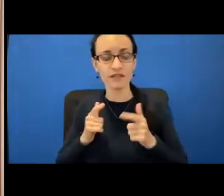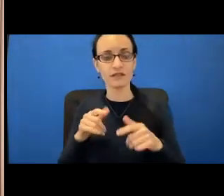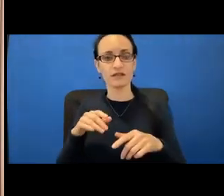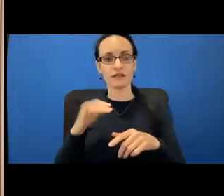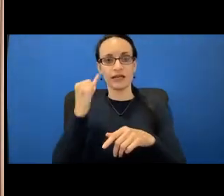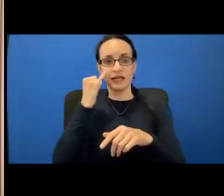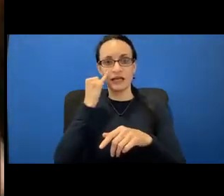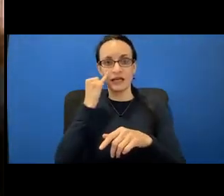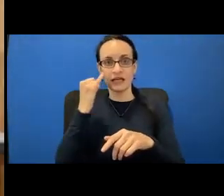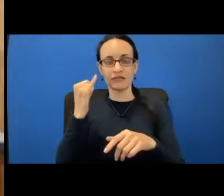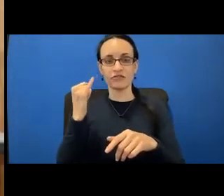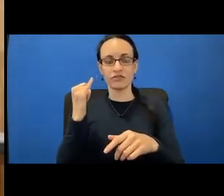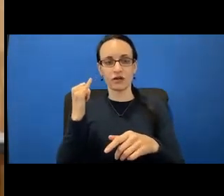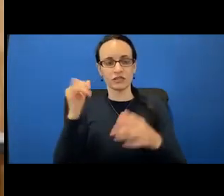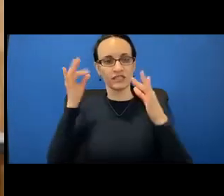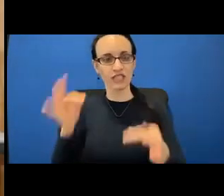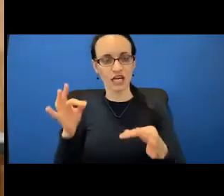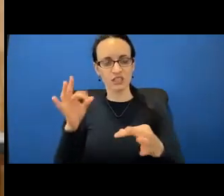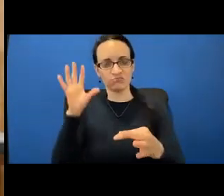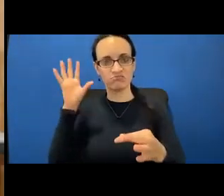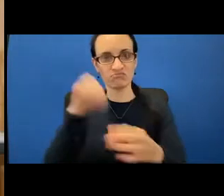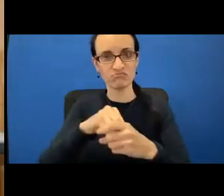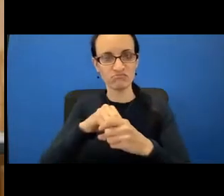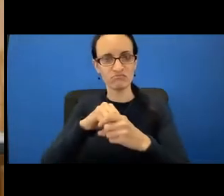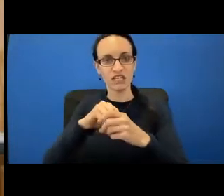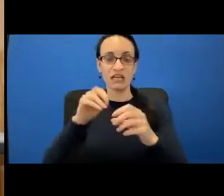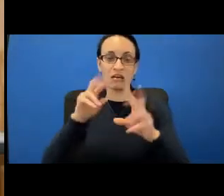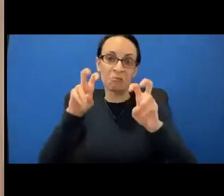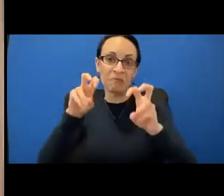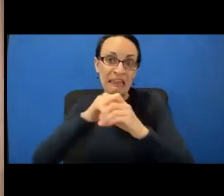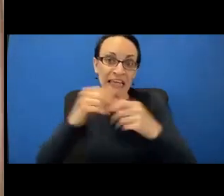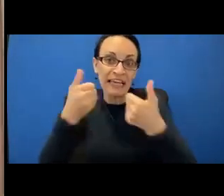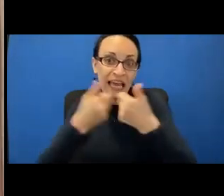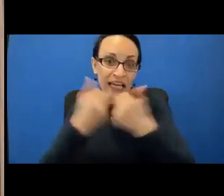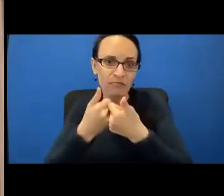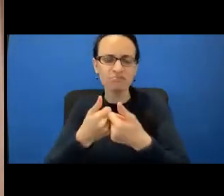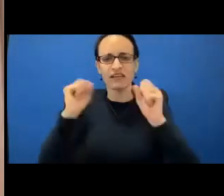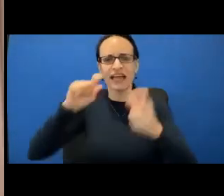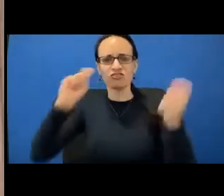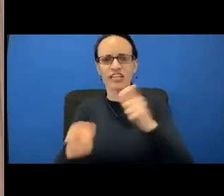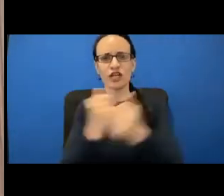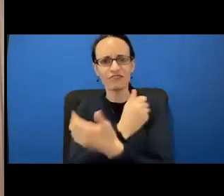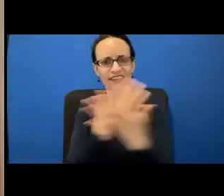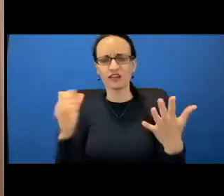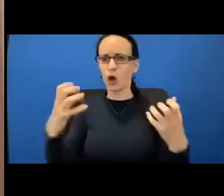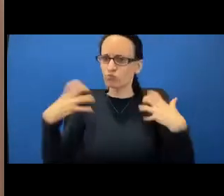I say get in the game, you could change everything. So be brave. Ask these questions and if you